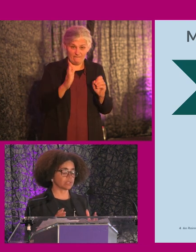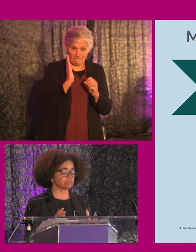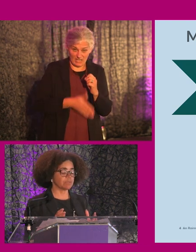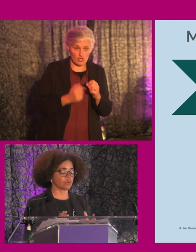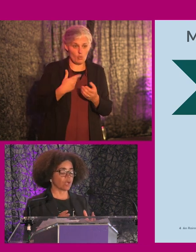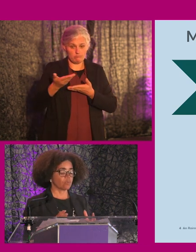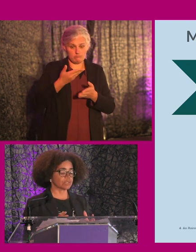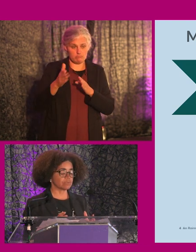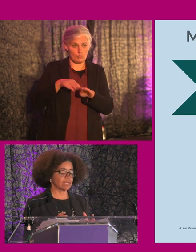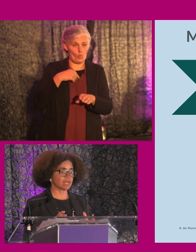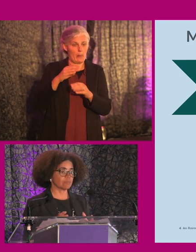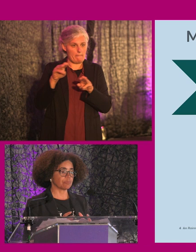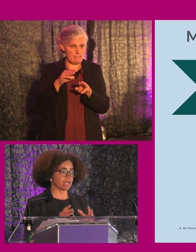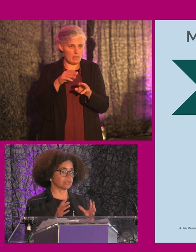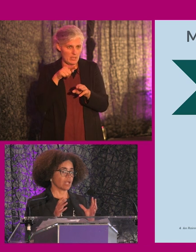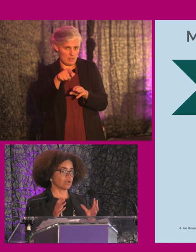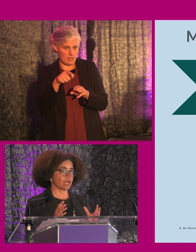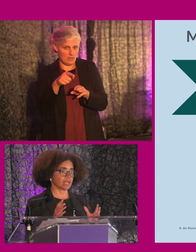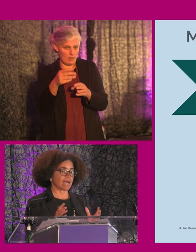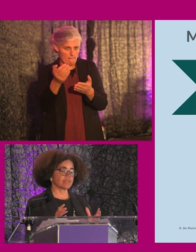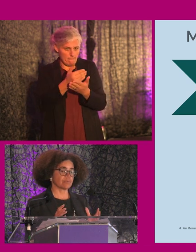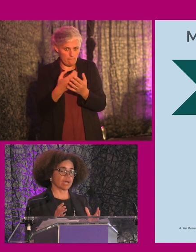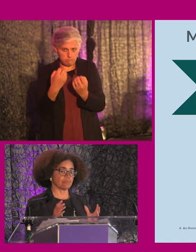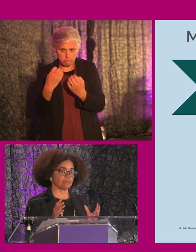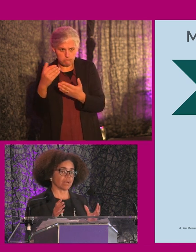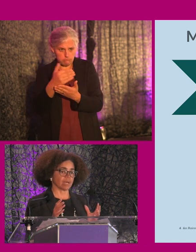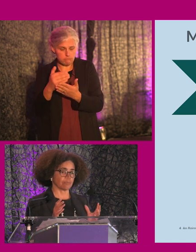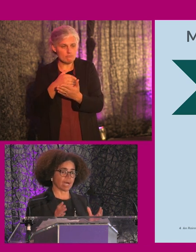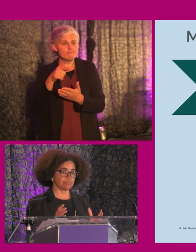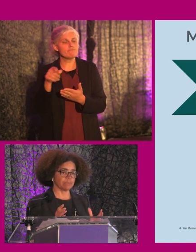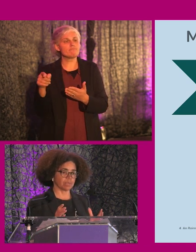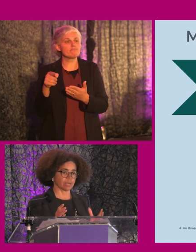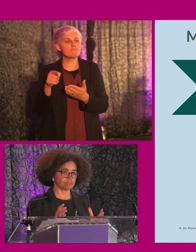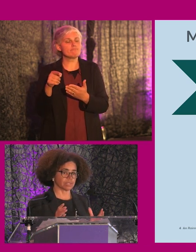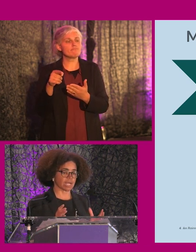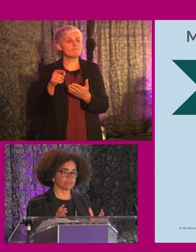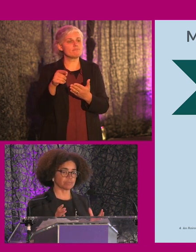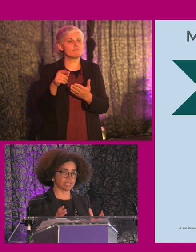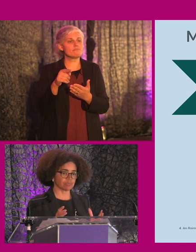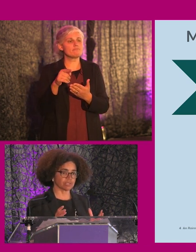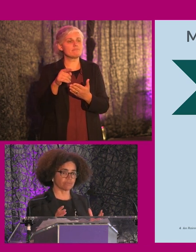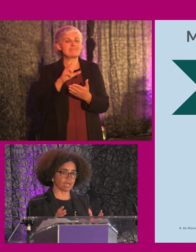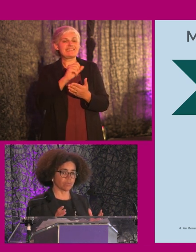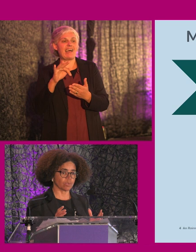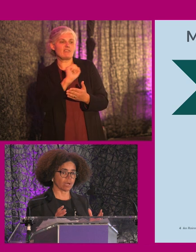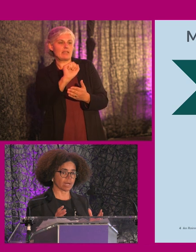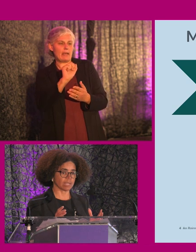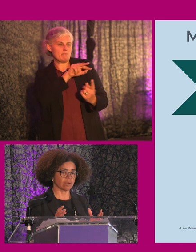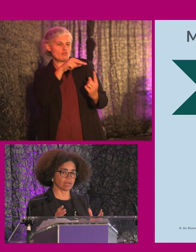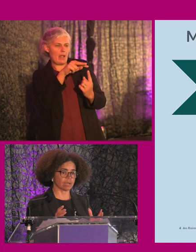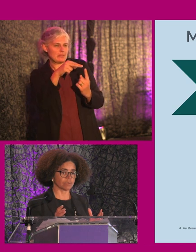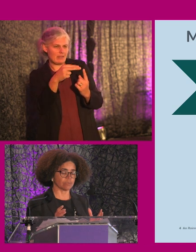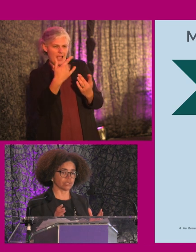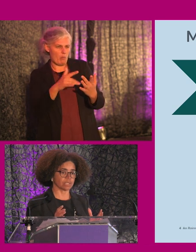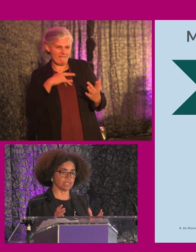spoken to people was to really come up and, uh, gather, um, our people, uh, staff's perceptions of where we were on our,